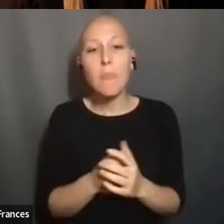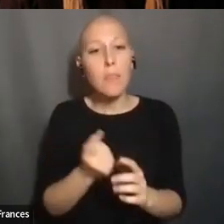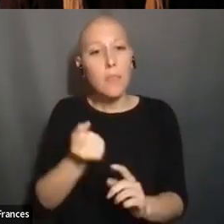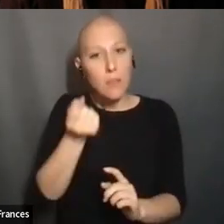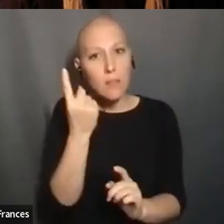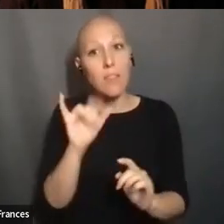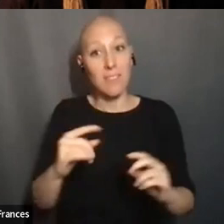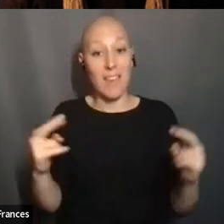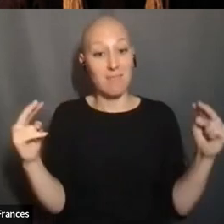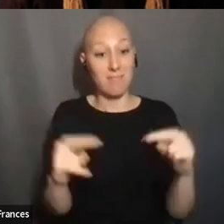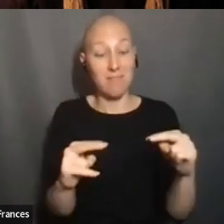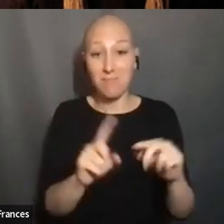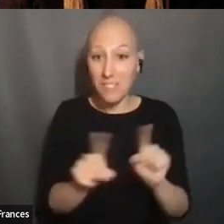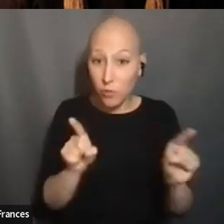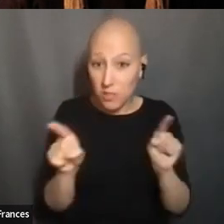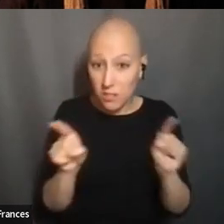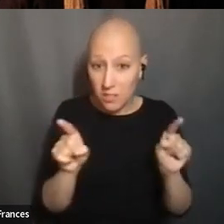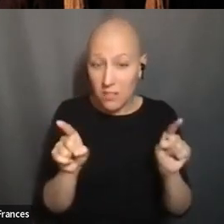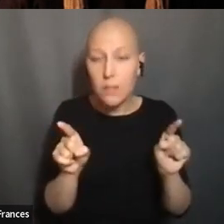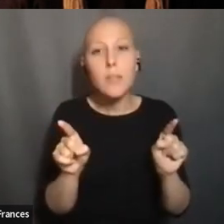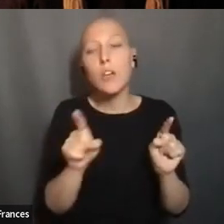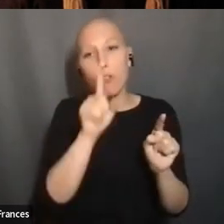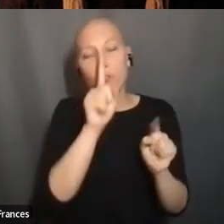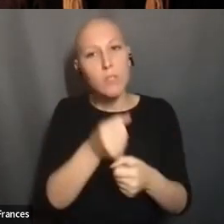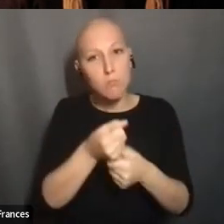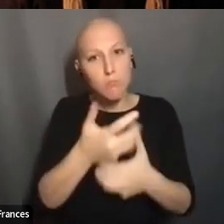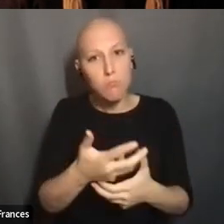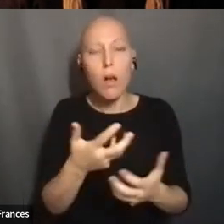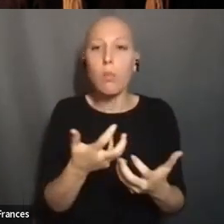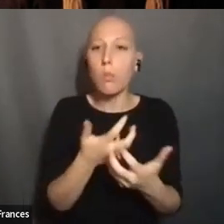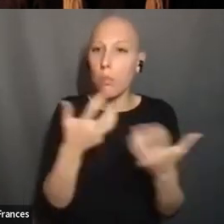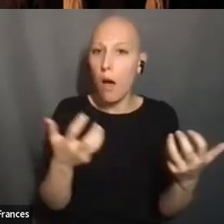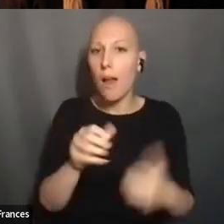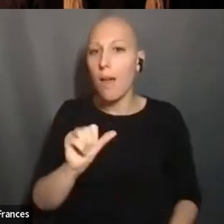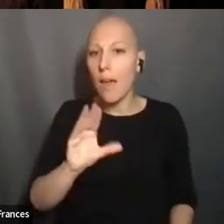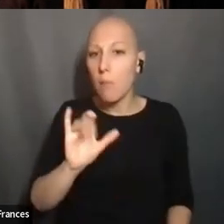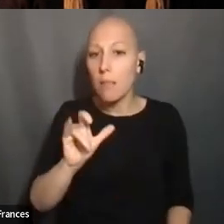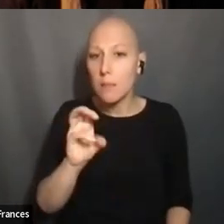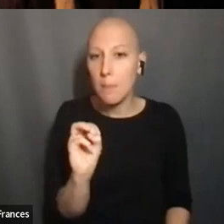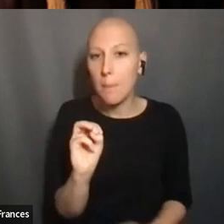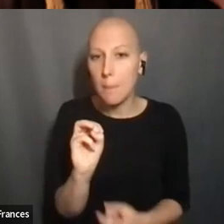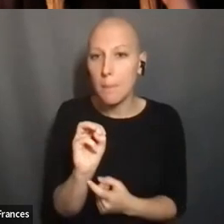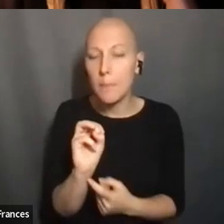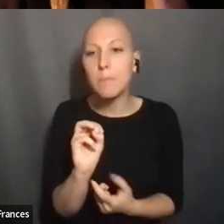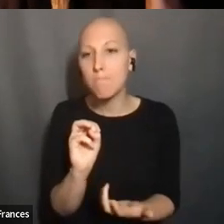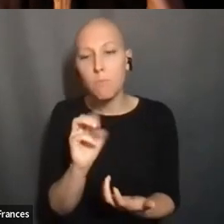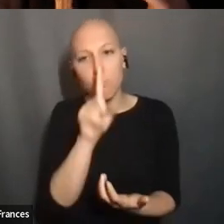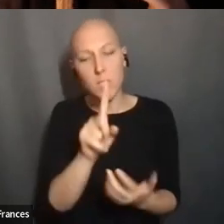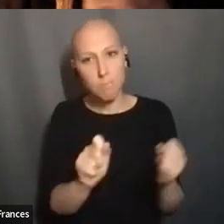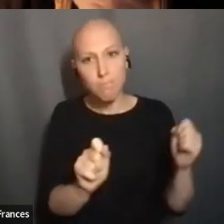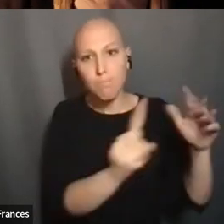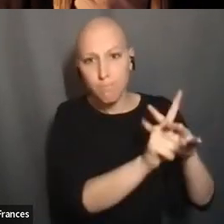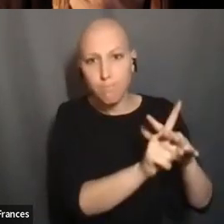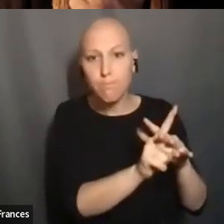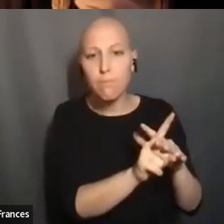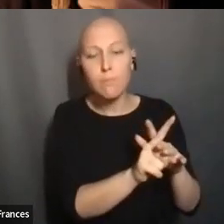DIFFERENCES IN PERCEPTION FUEL A LOT OF THE ABLEISM THAT IS VERY APPARENT IN IN